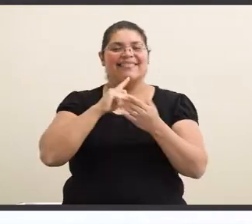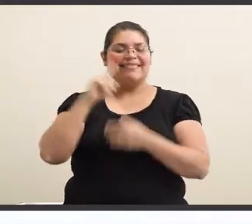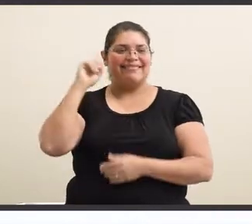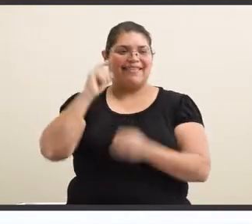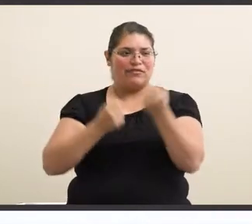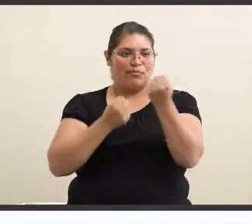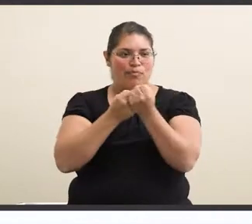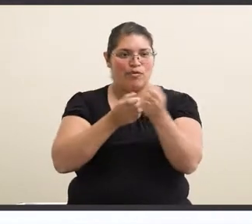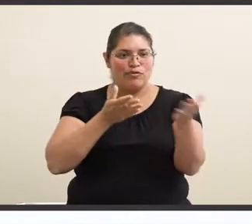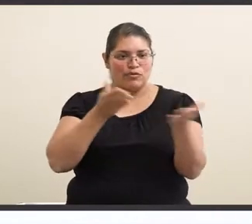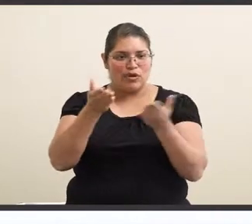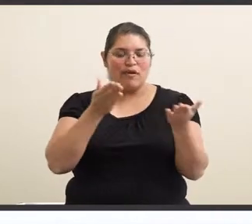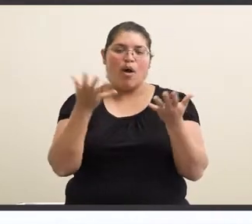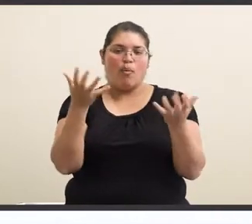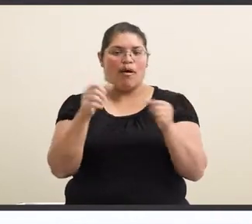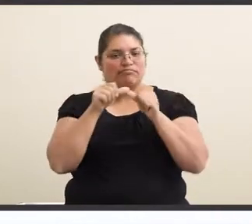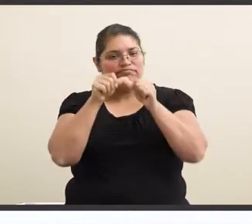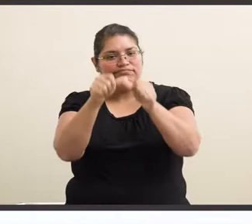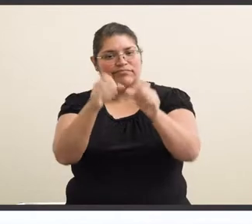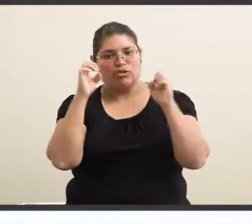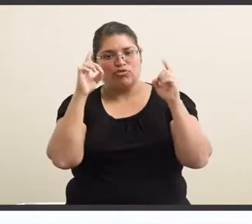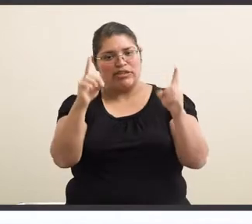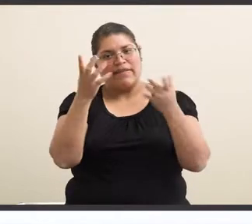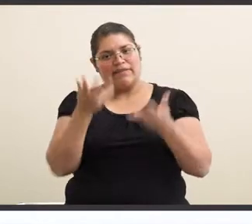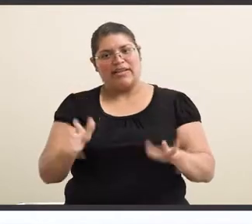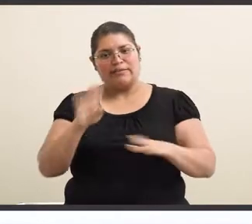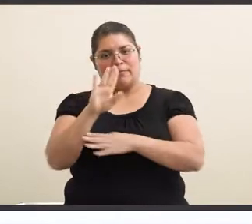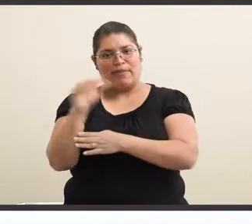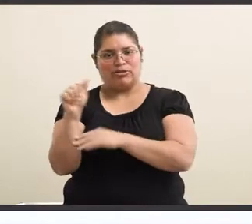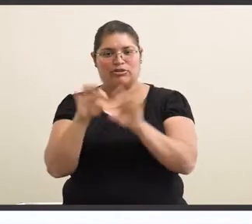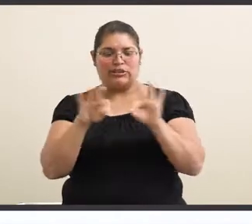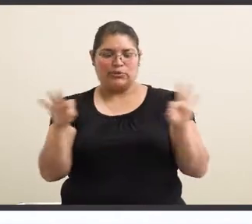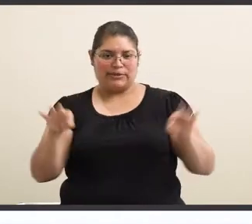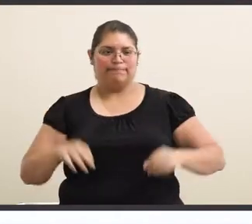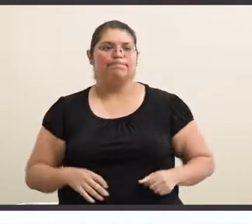services. So I'm planning on continuing my education to finish my bachelor's degree.